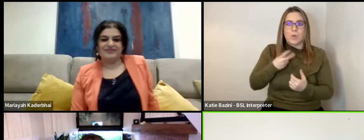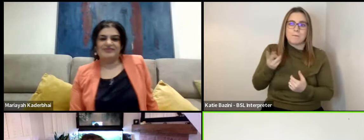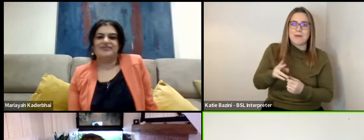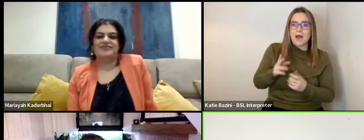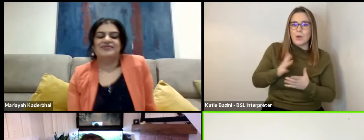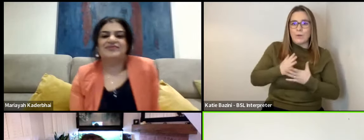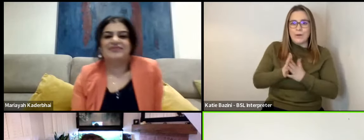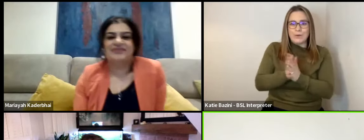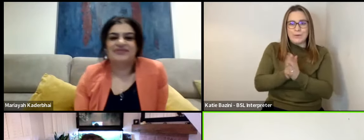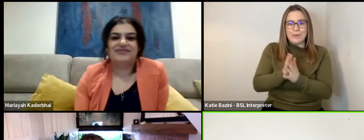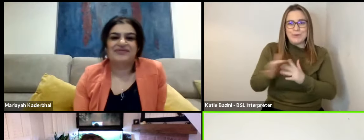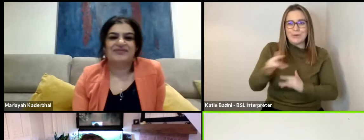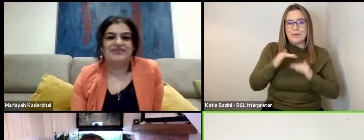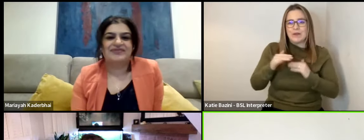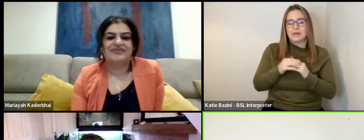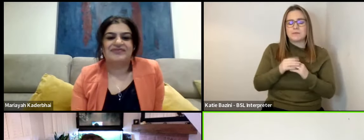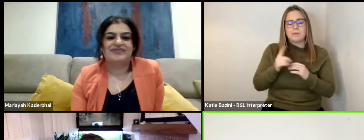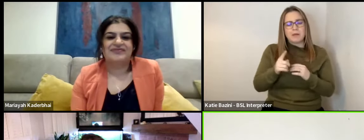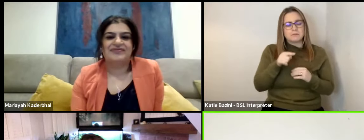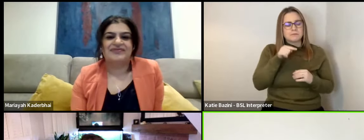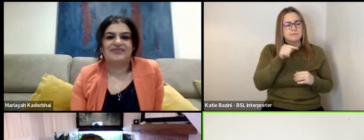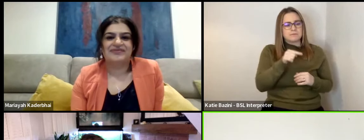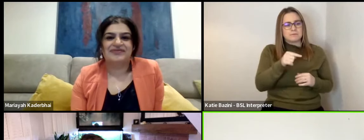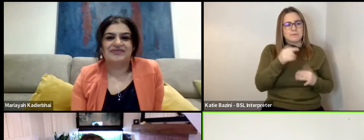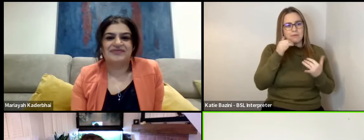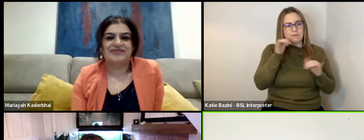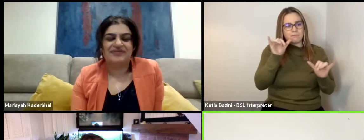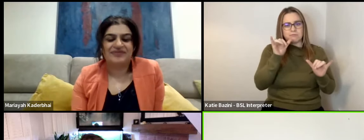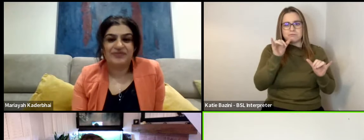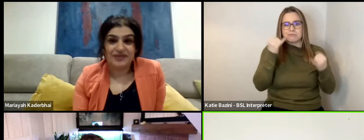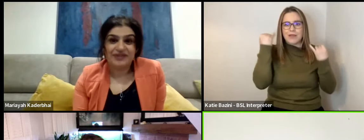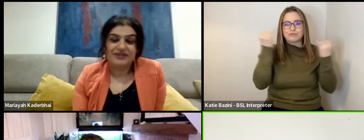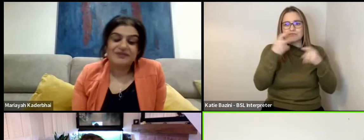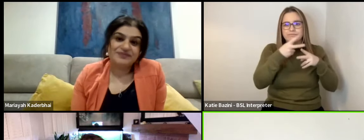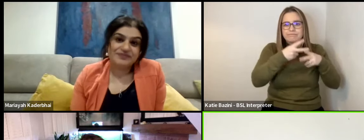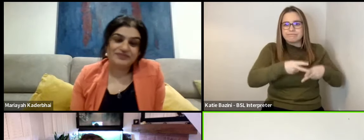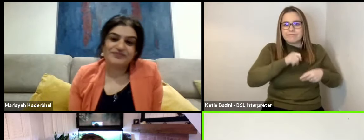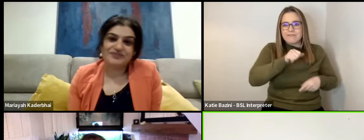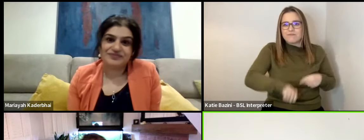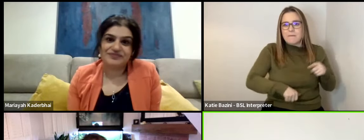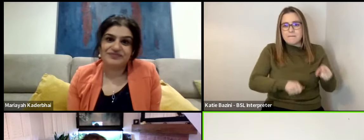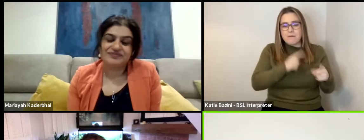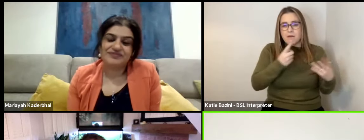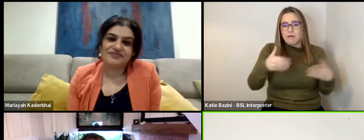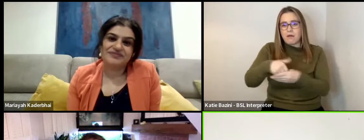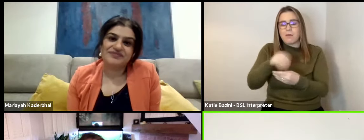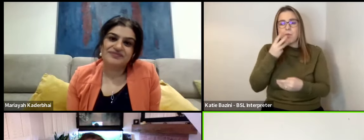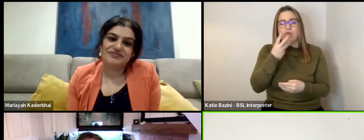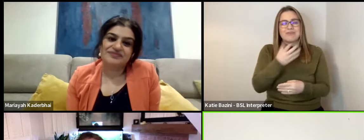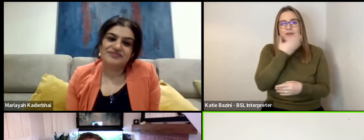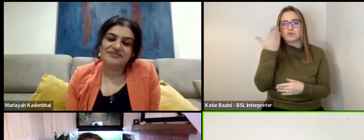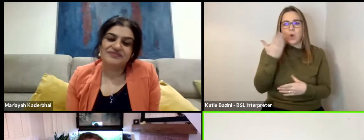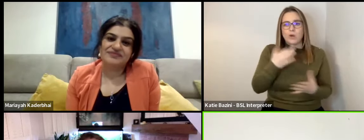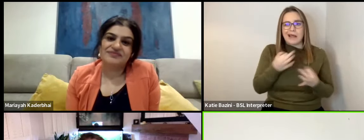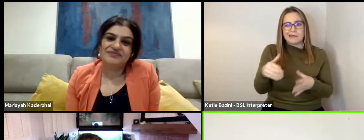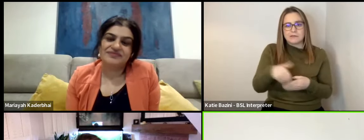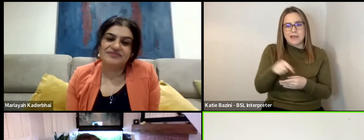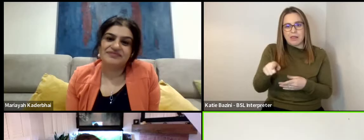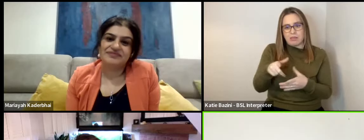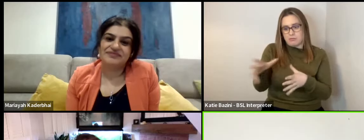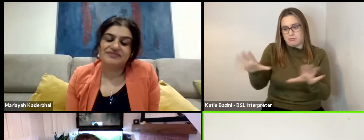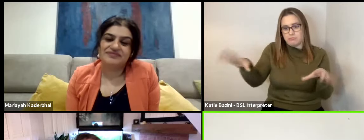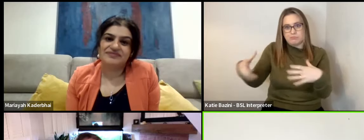and amongst us, yeah, he was just this, yeah, joyous light. In fact, there were three non-actors in our company